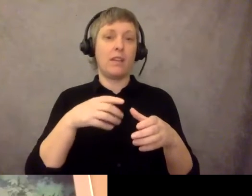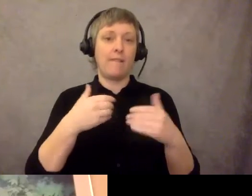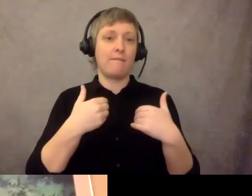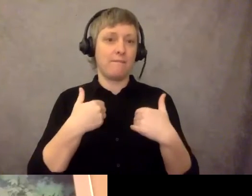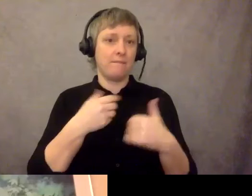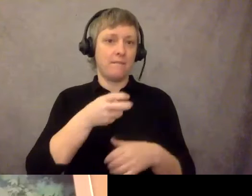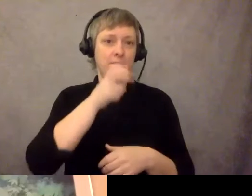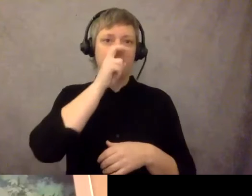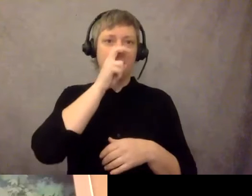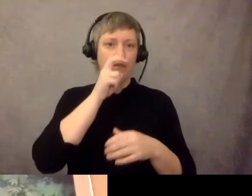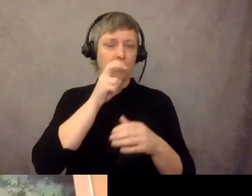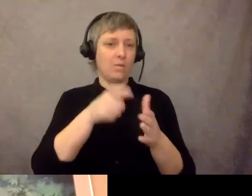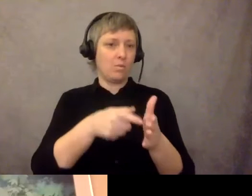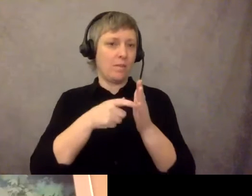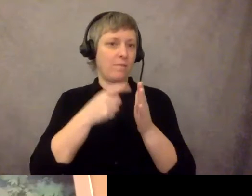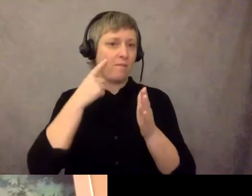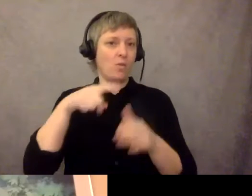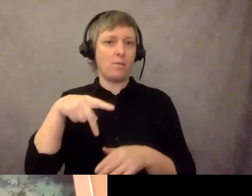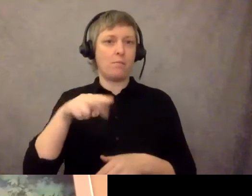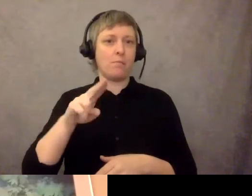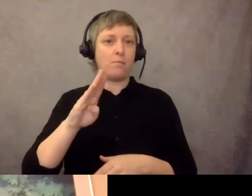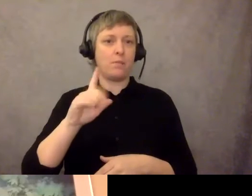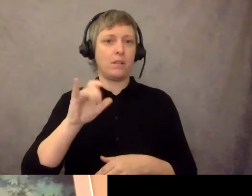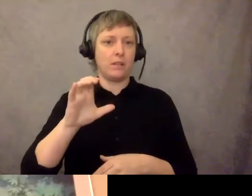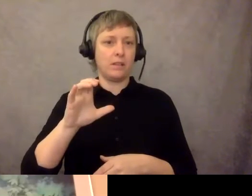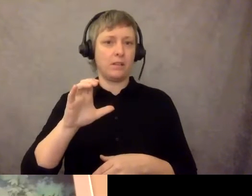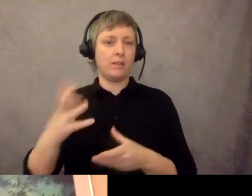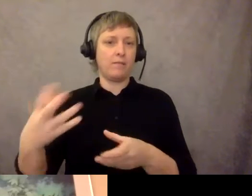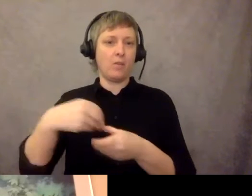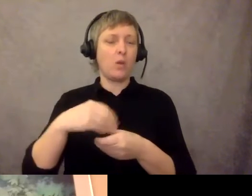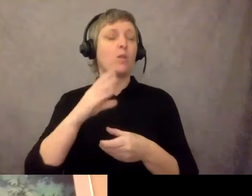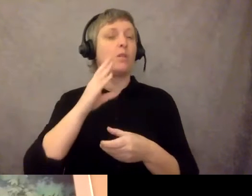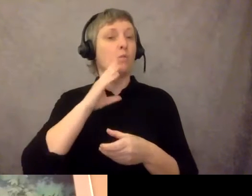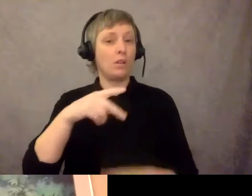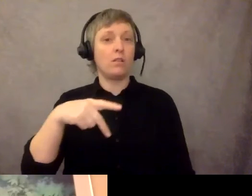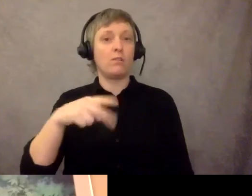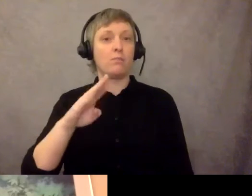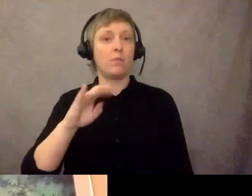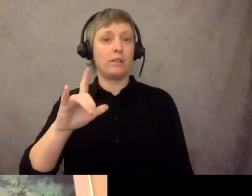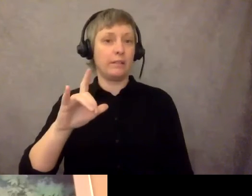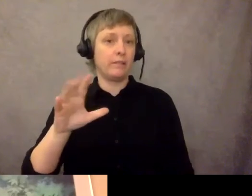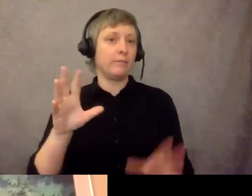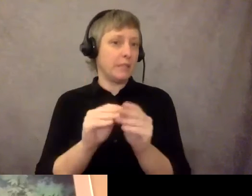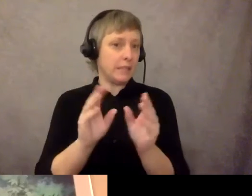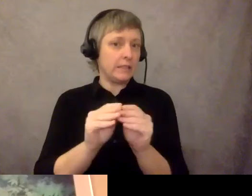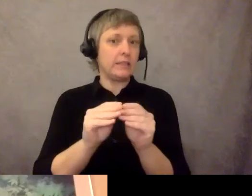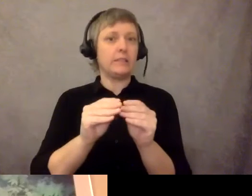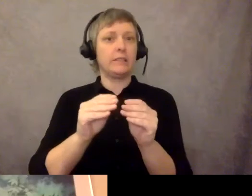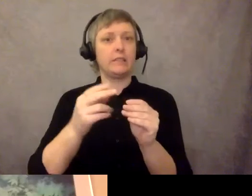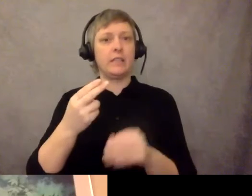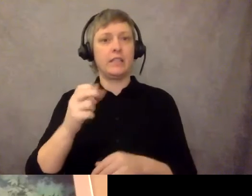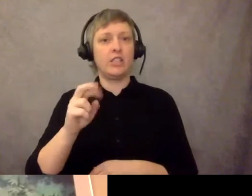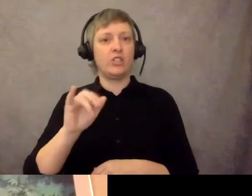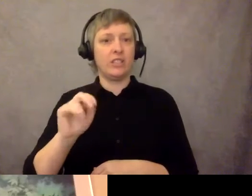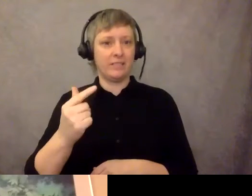regarding public involvement. There will be public hearings before they get started. There will be required public hearings in